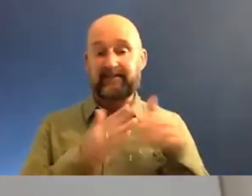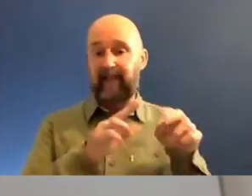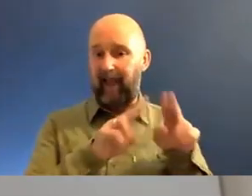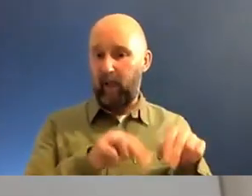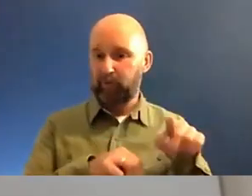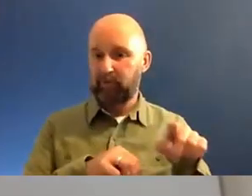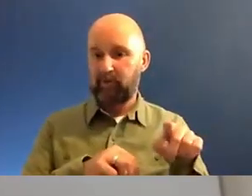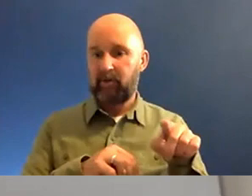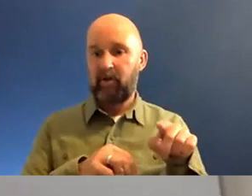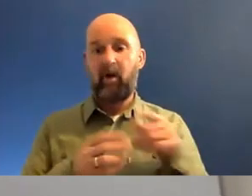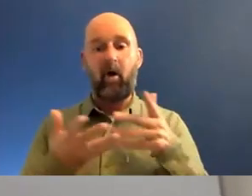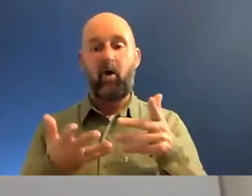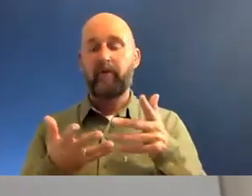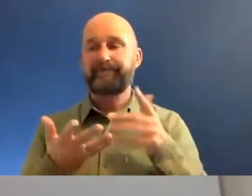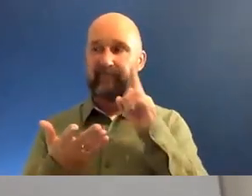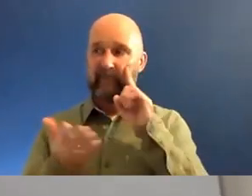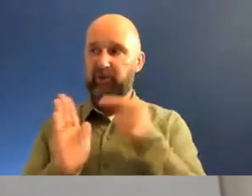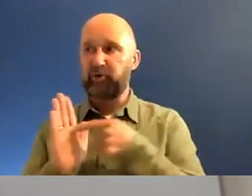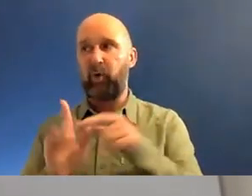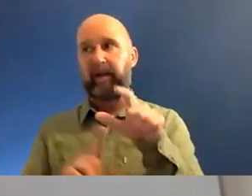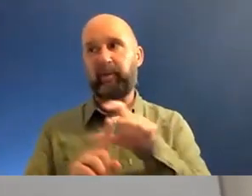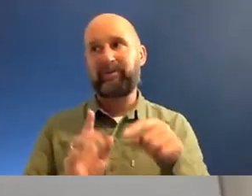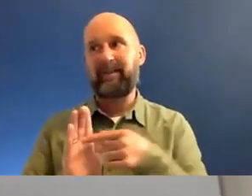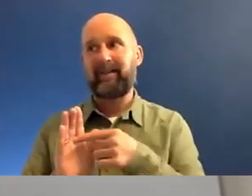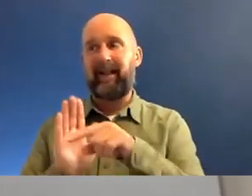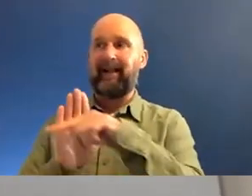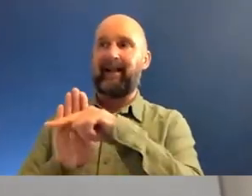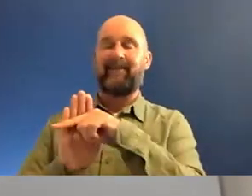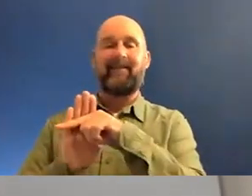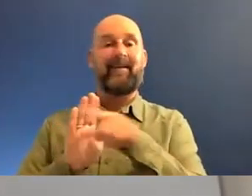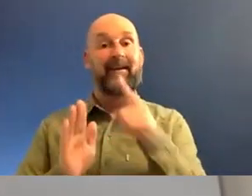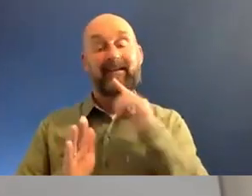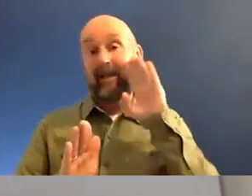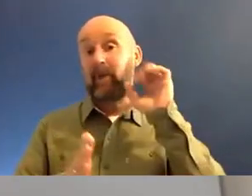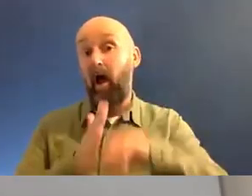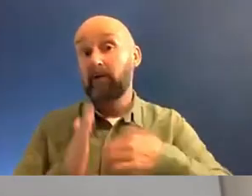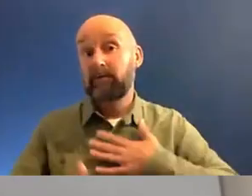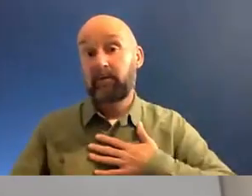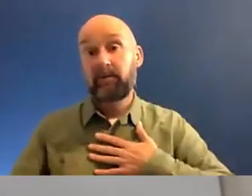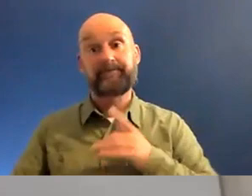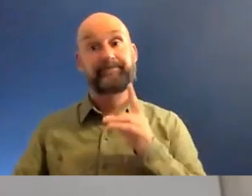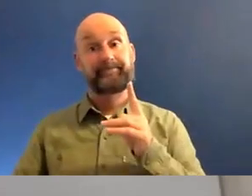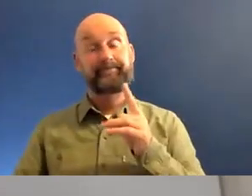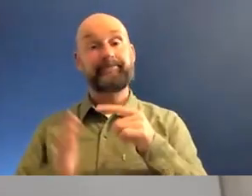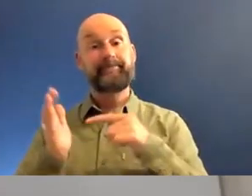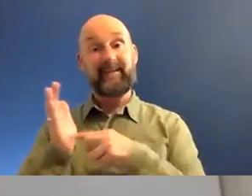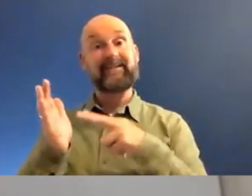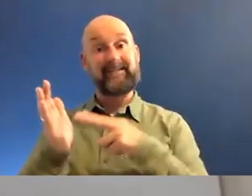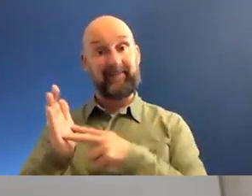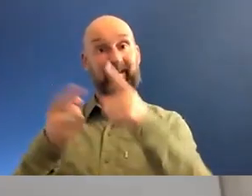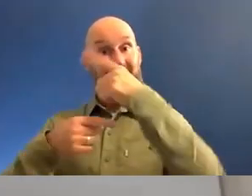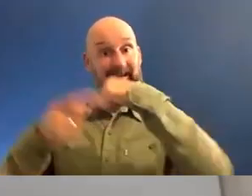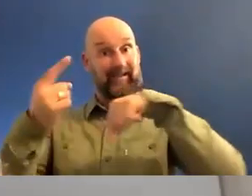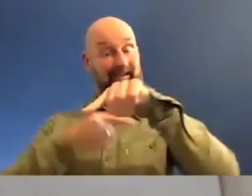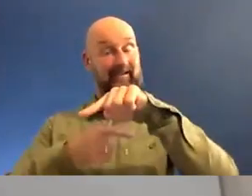selling out your community. This is going to sound harsh, but TV in